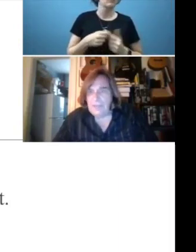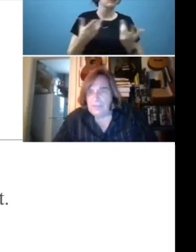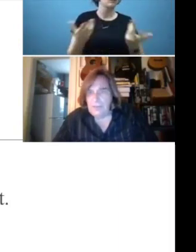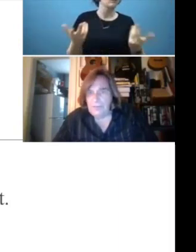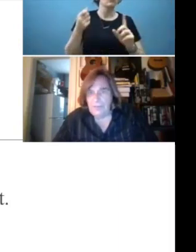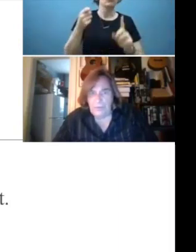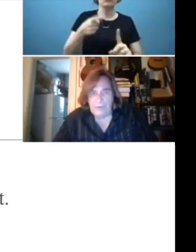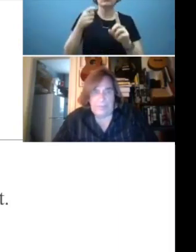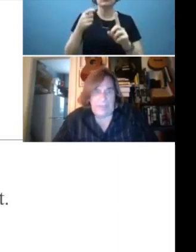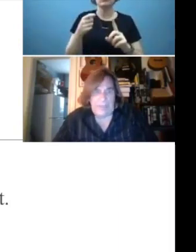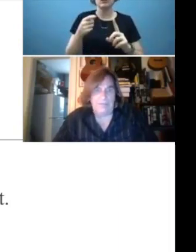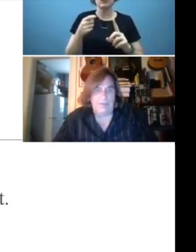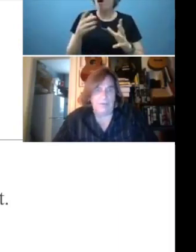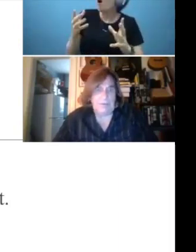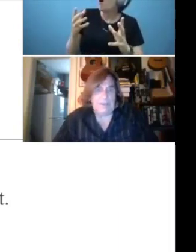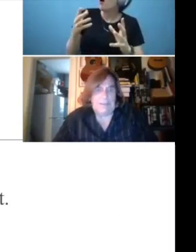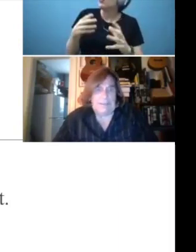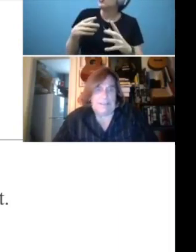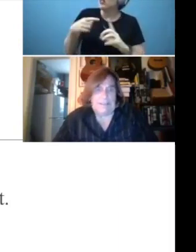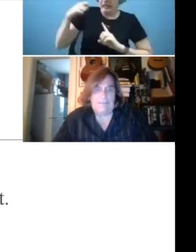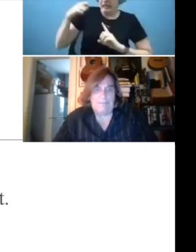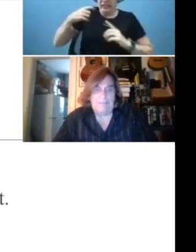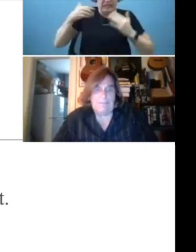engage in self-injurious behavior.